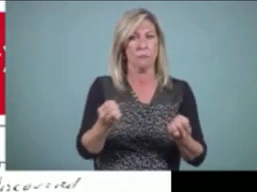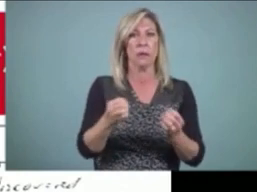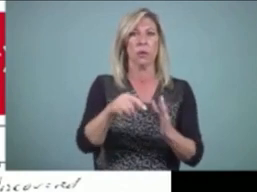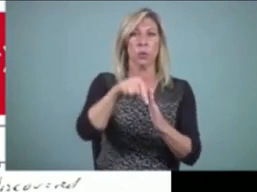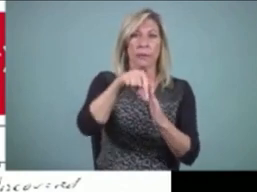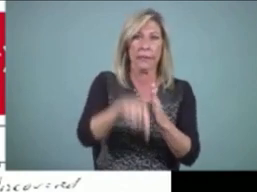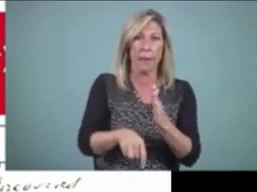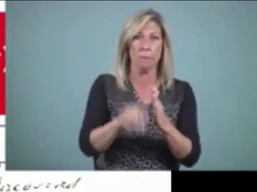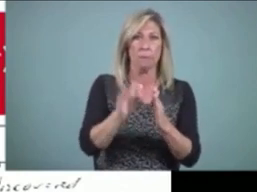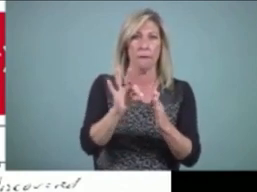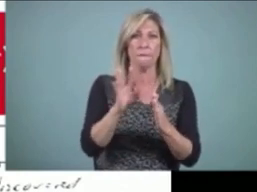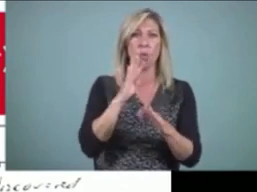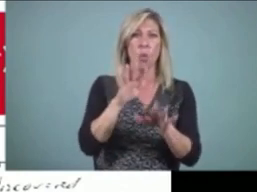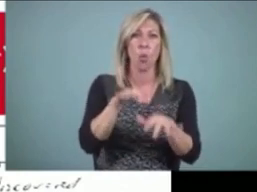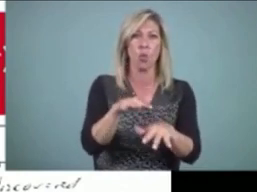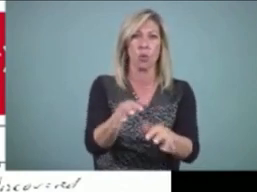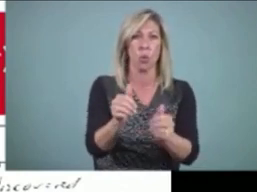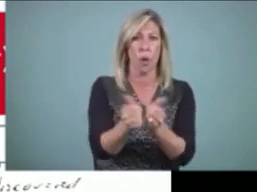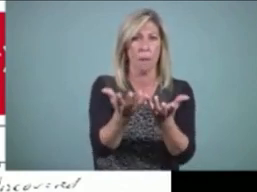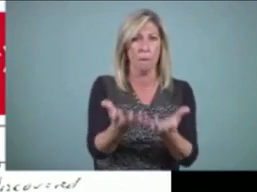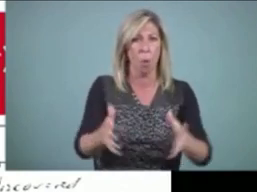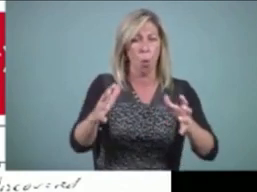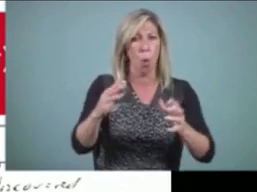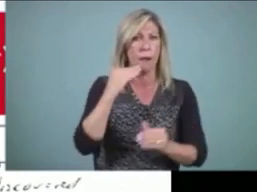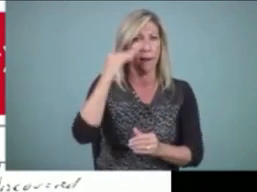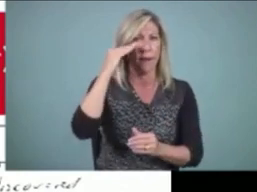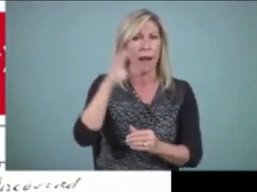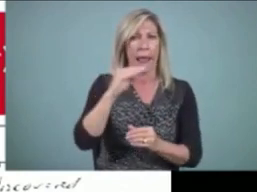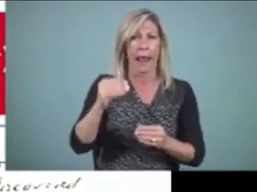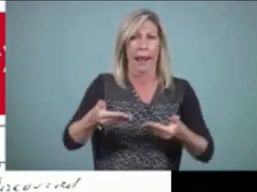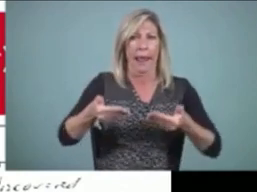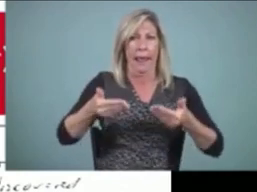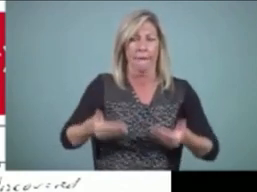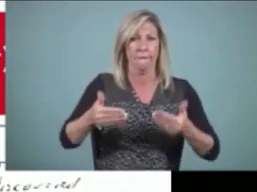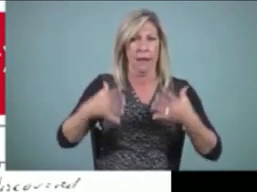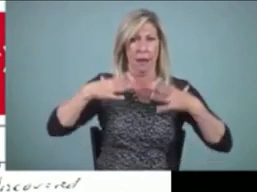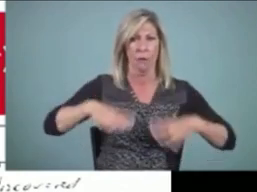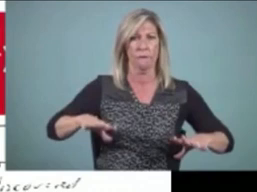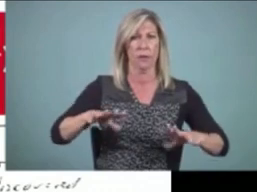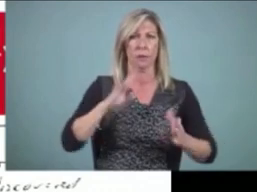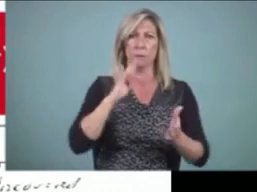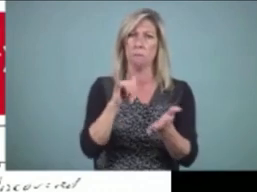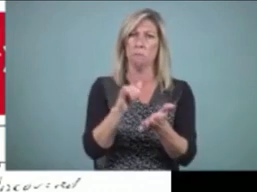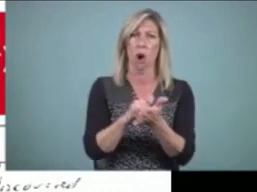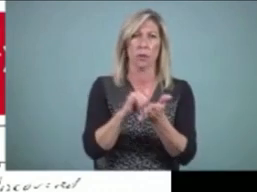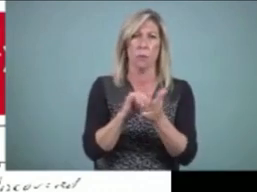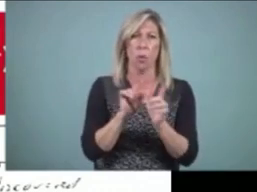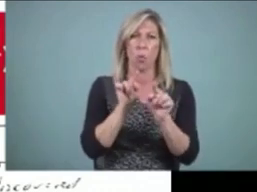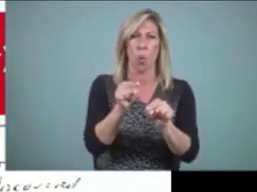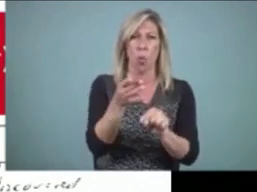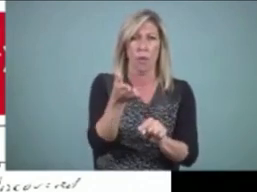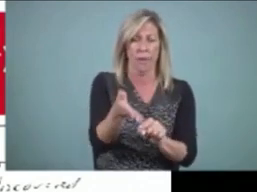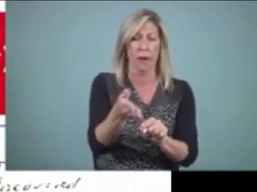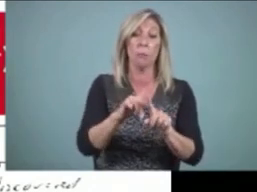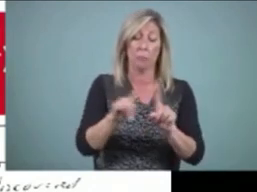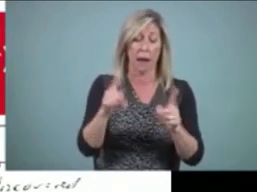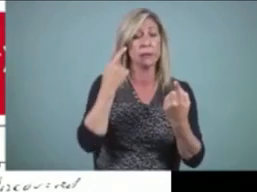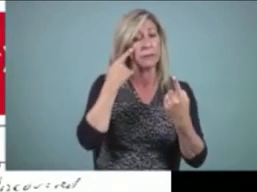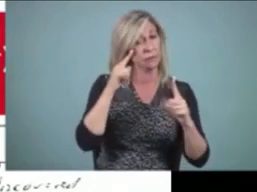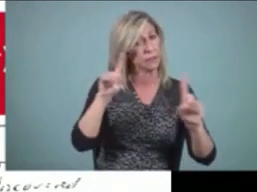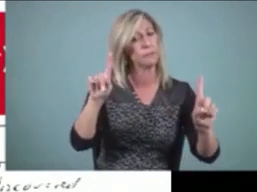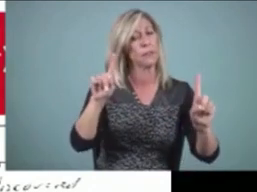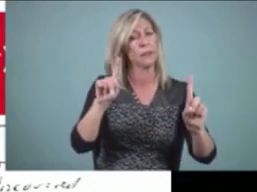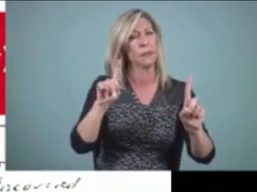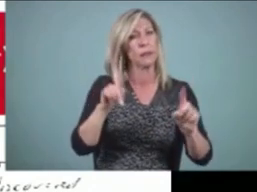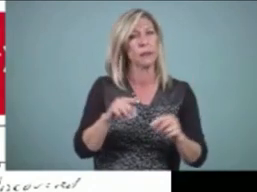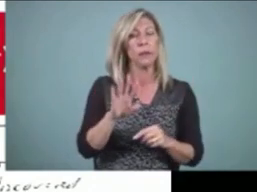outfit. Impossible to go there, but it is successful. If you think about what Robert means when he says bowl